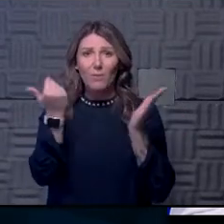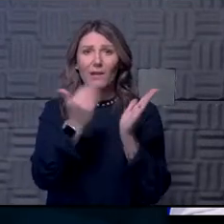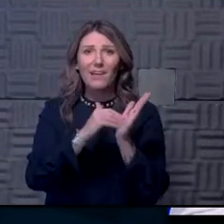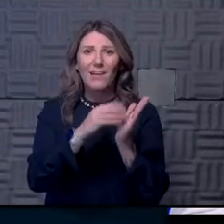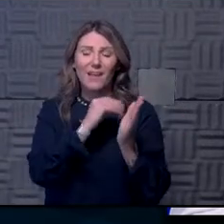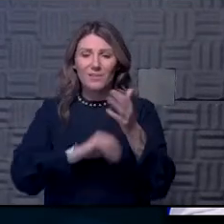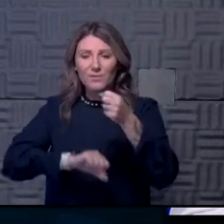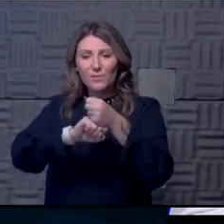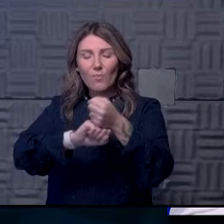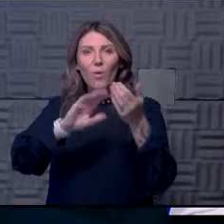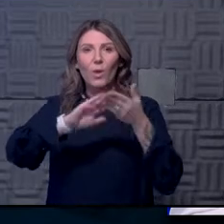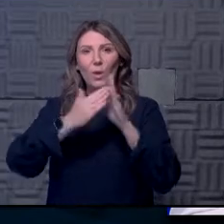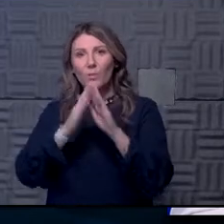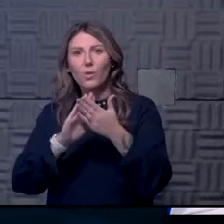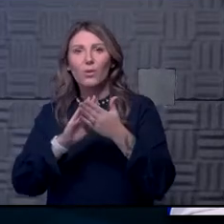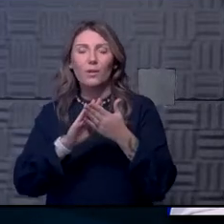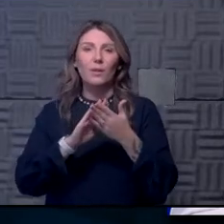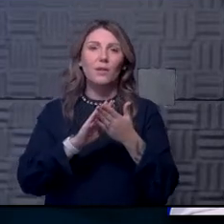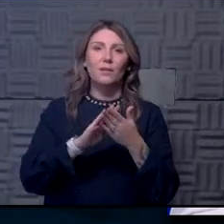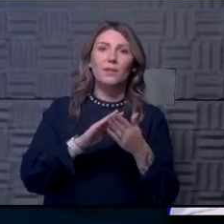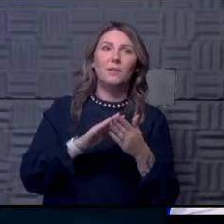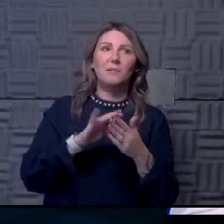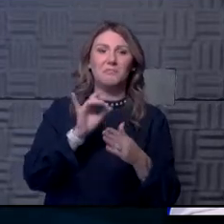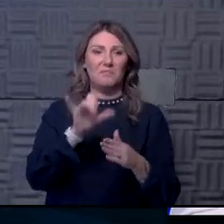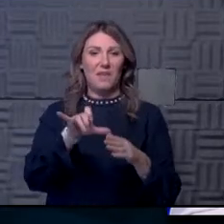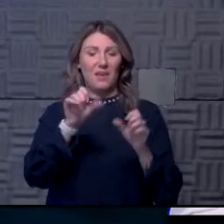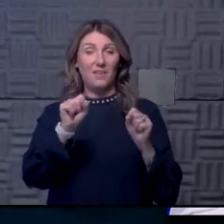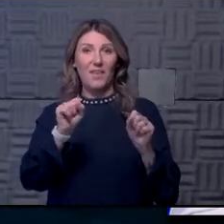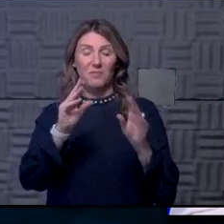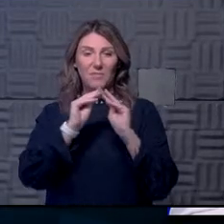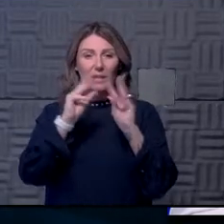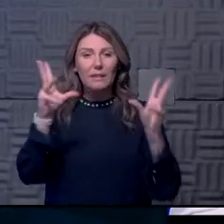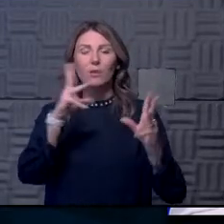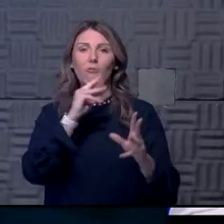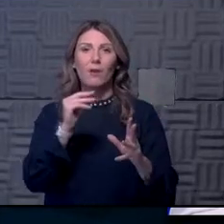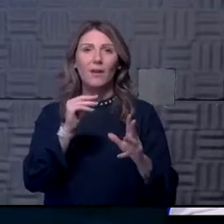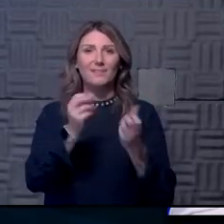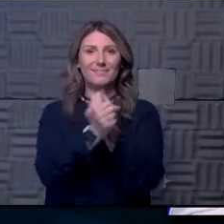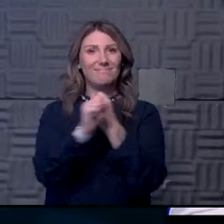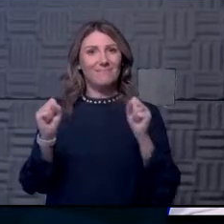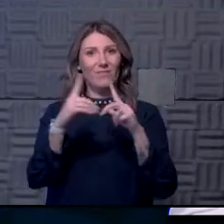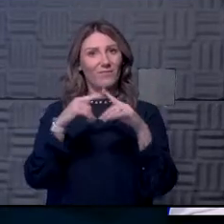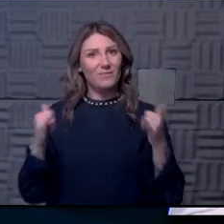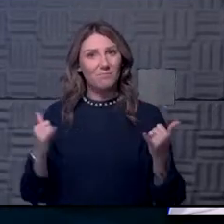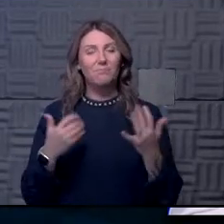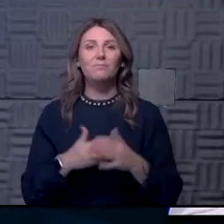support the community in a way that is transparent and can be safe.